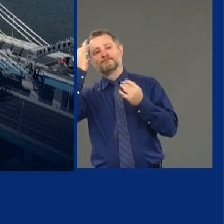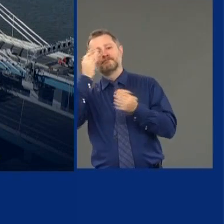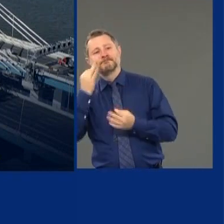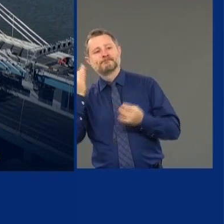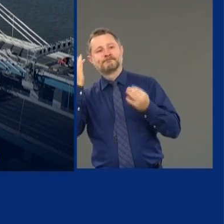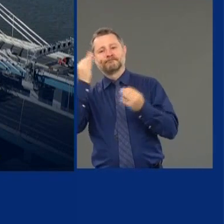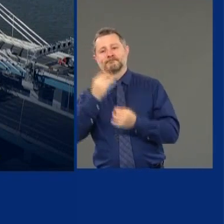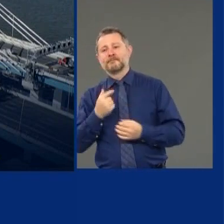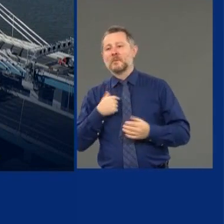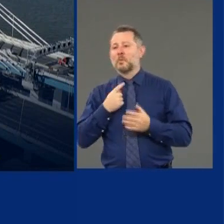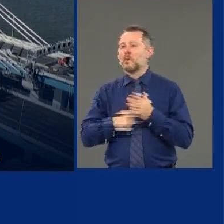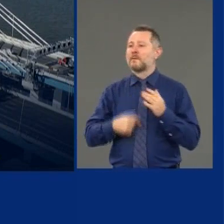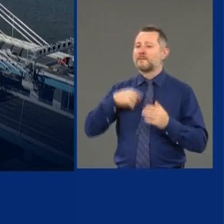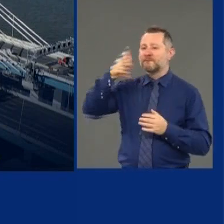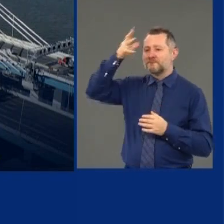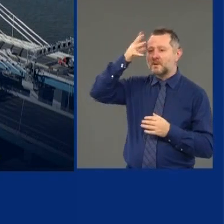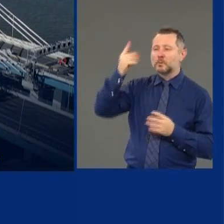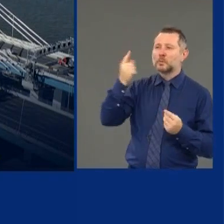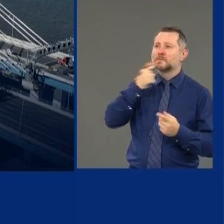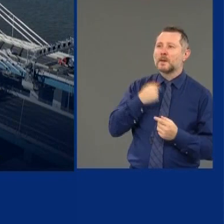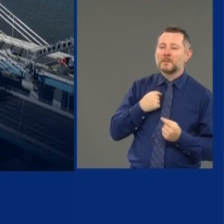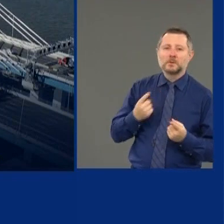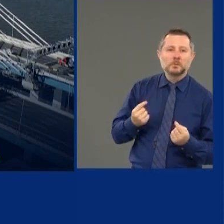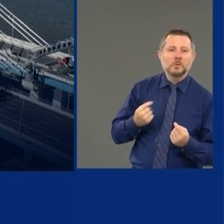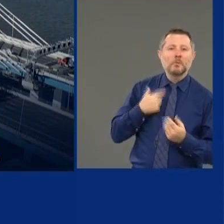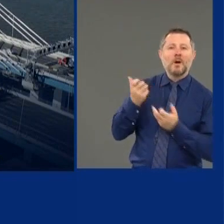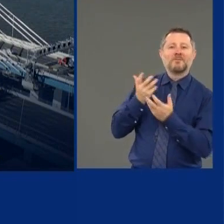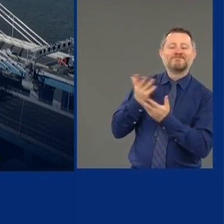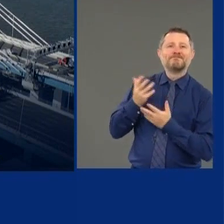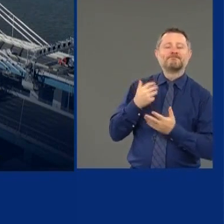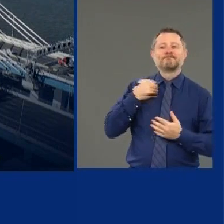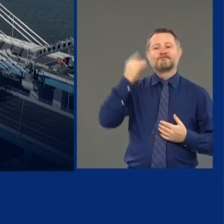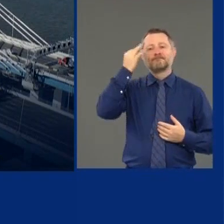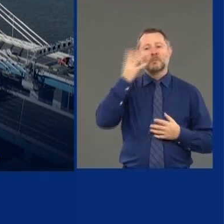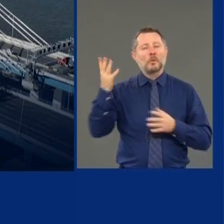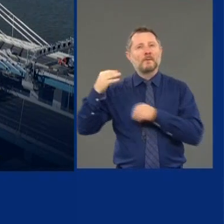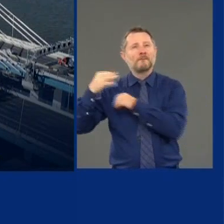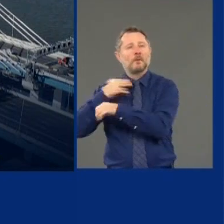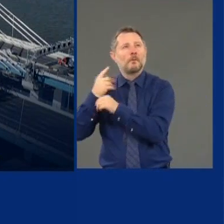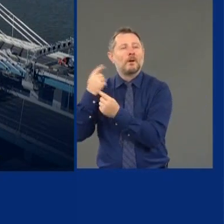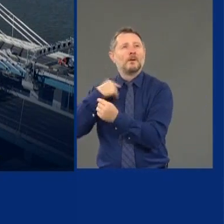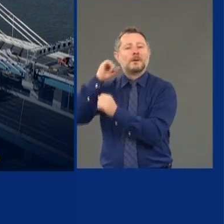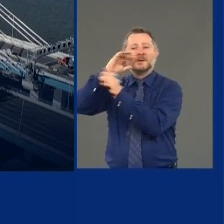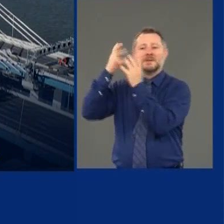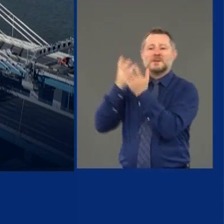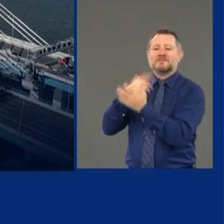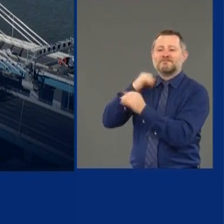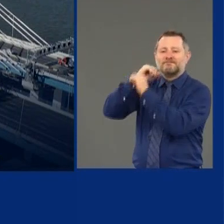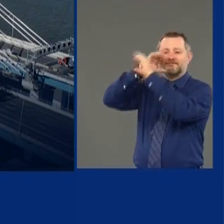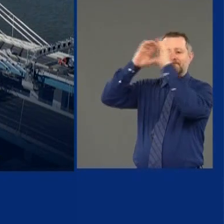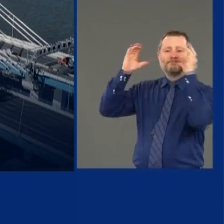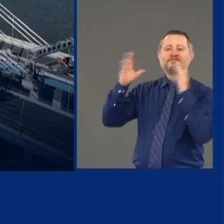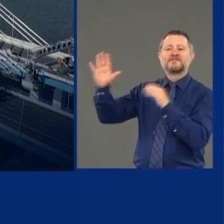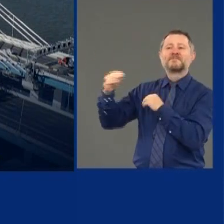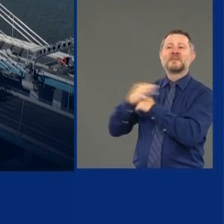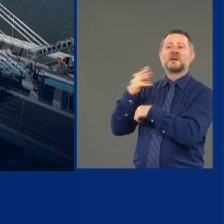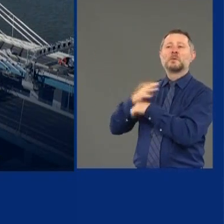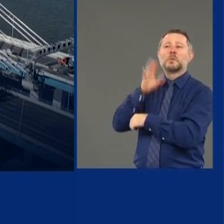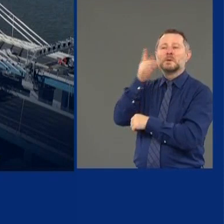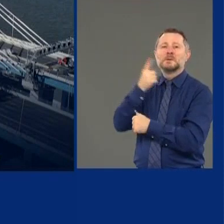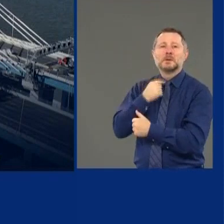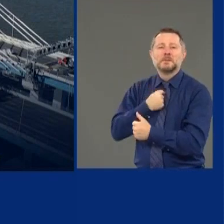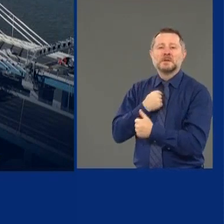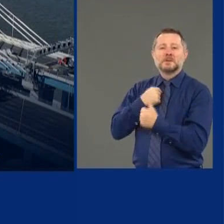what would my father tell me to do today? And I could hear his voice. And he gave me